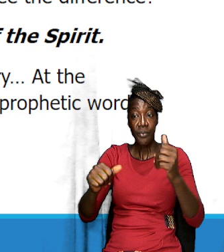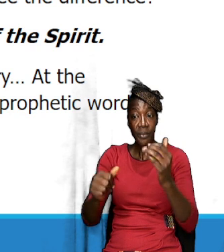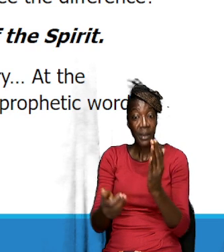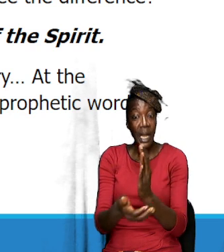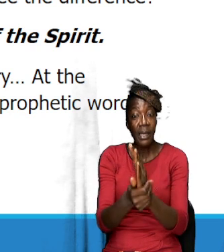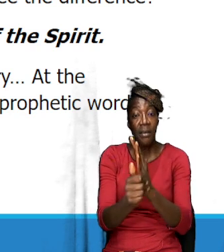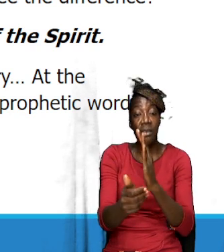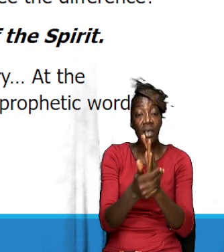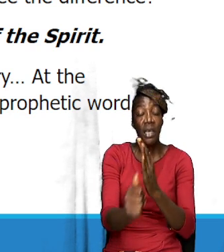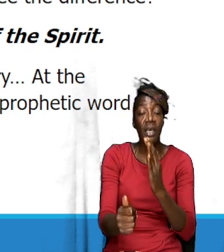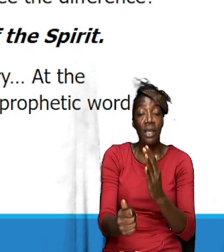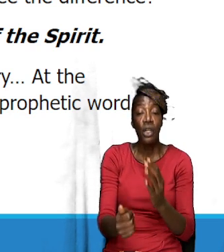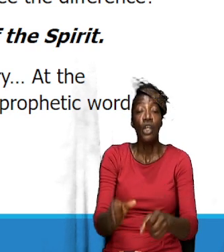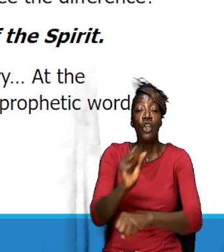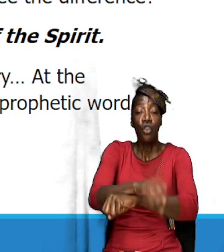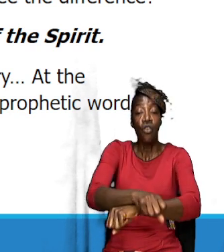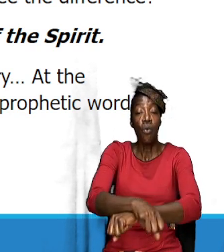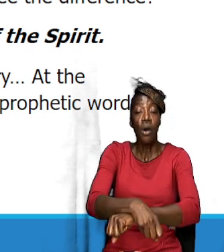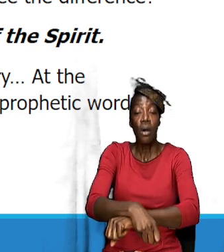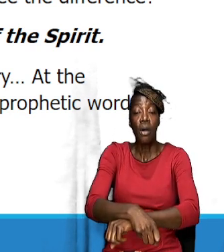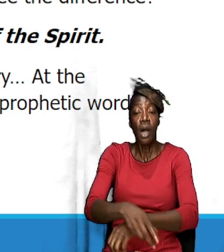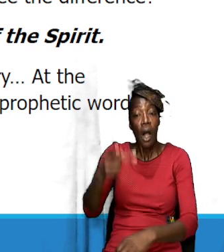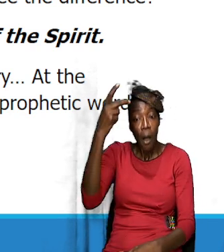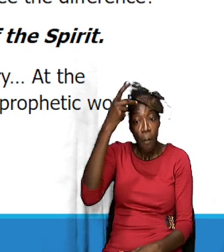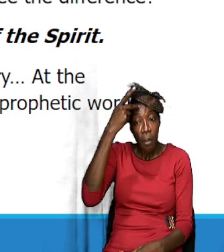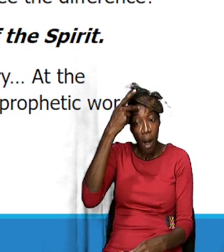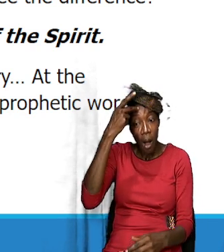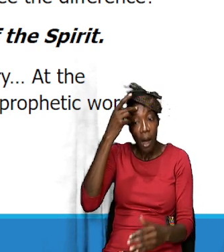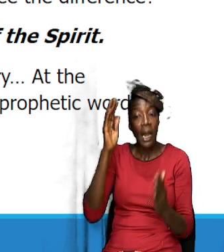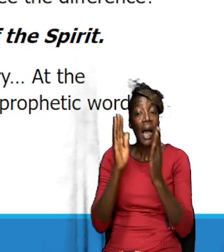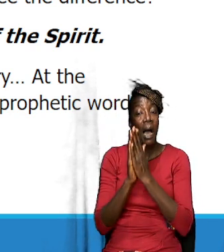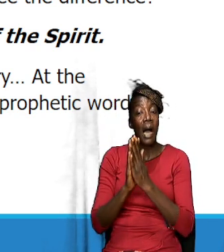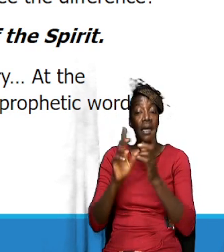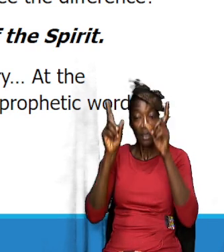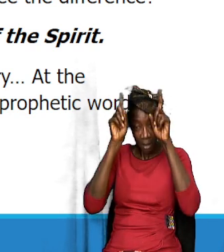Paul asked the rhetorical question. He said